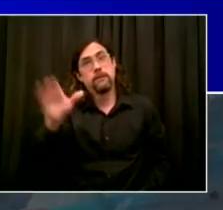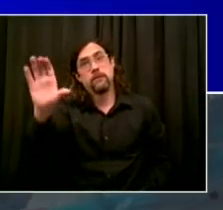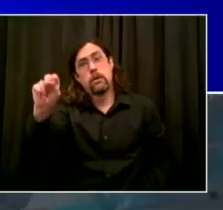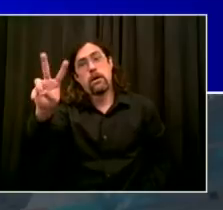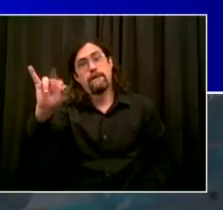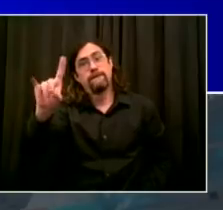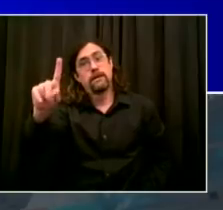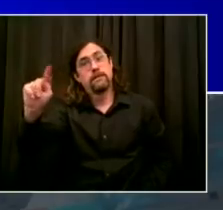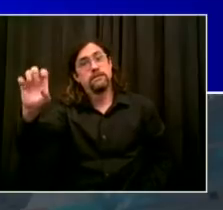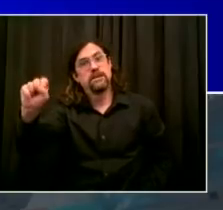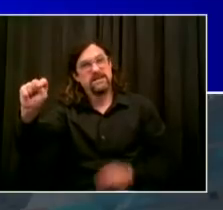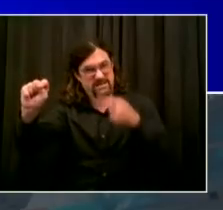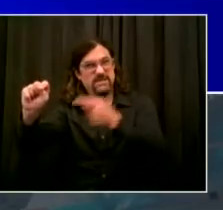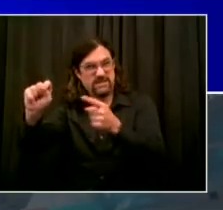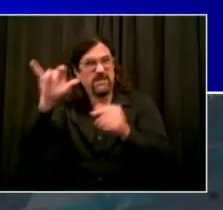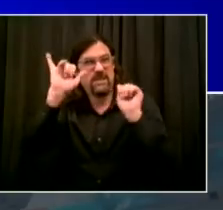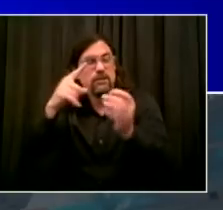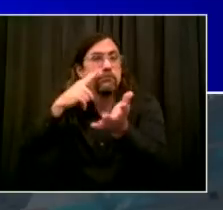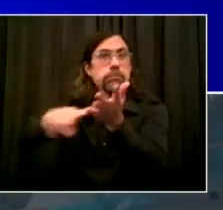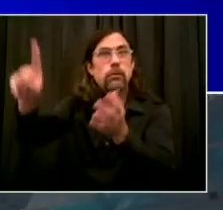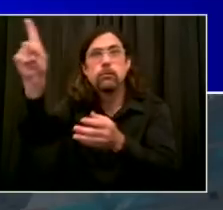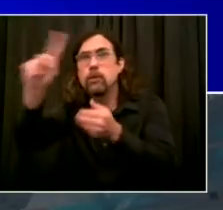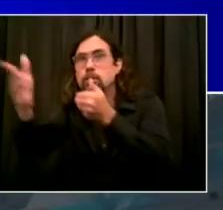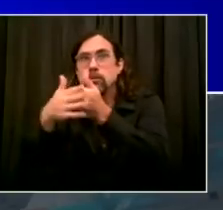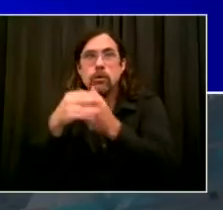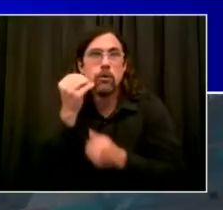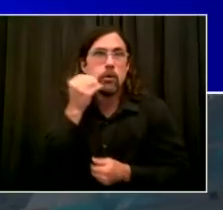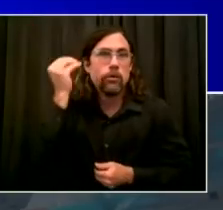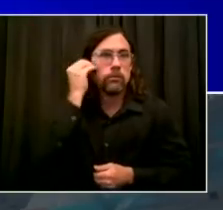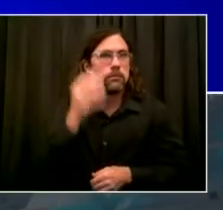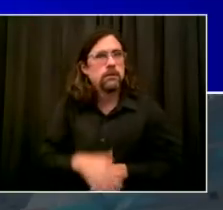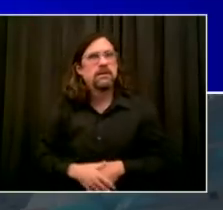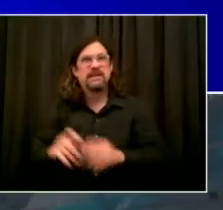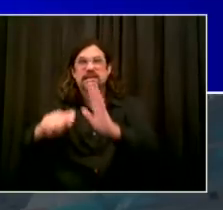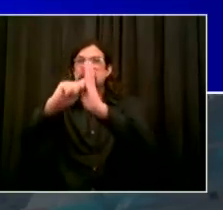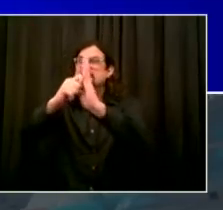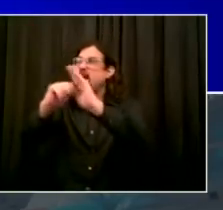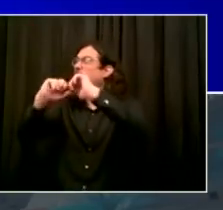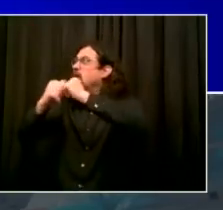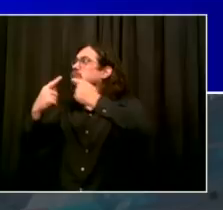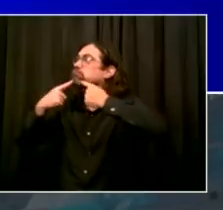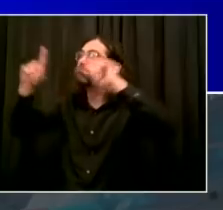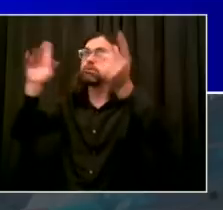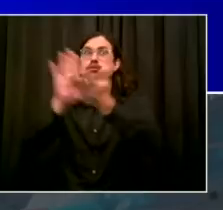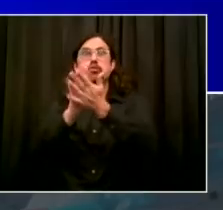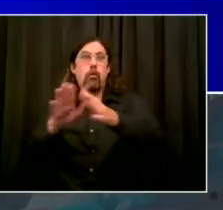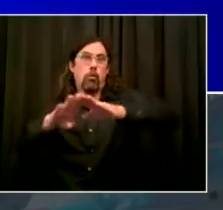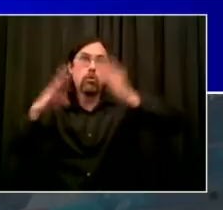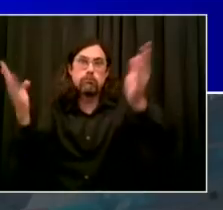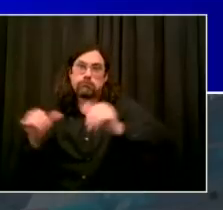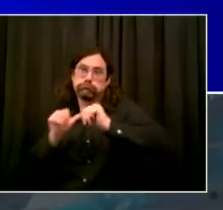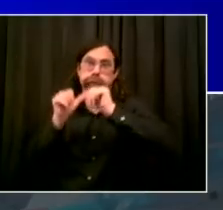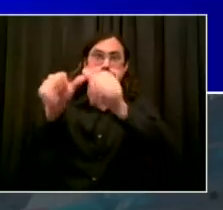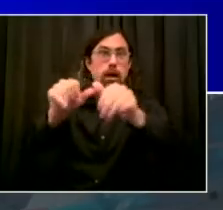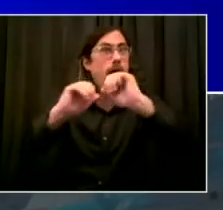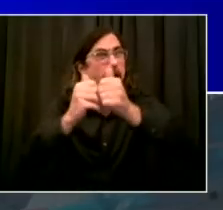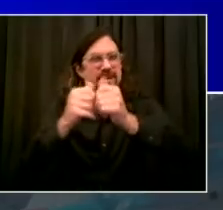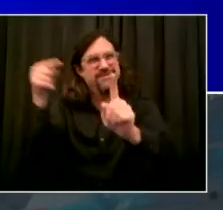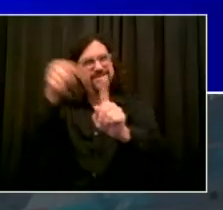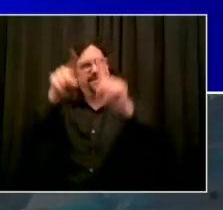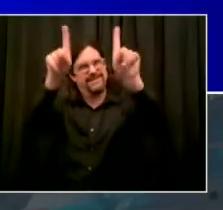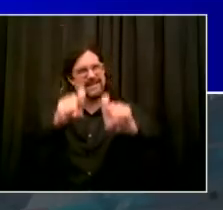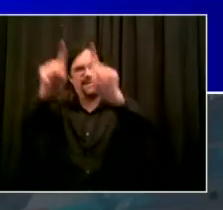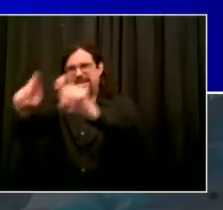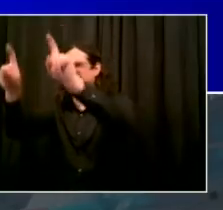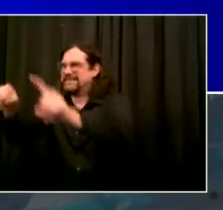are. And we are going to be very careful when we do testing related to our schools to follow up immediately. So we've created